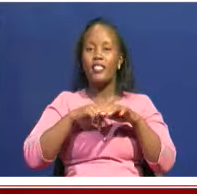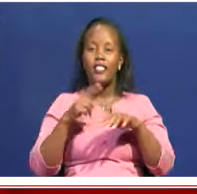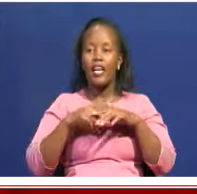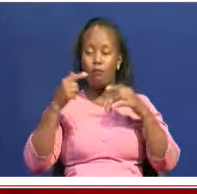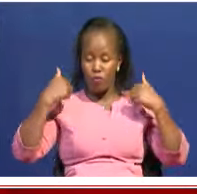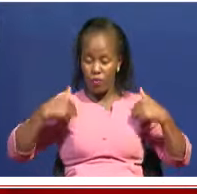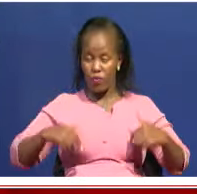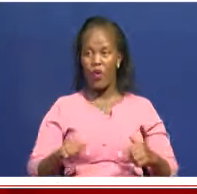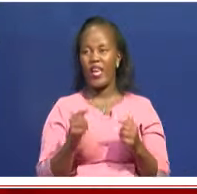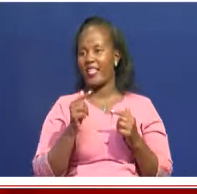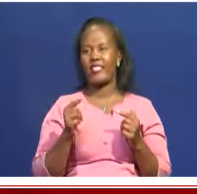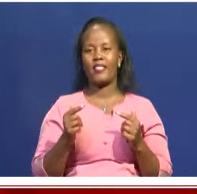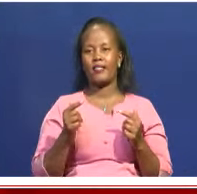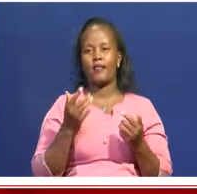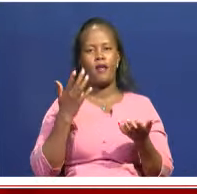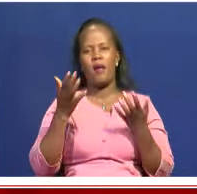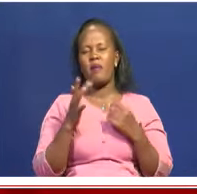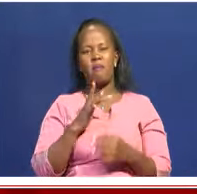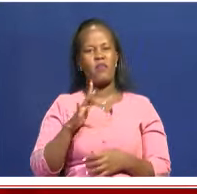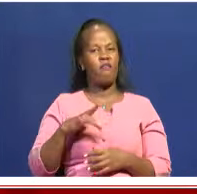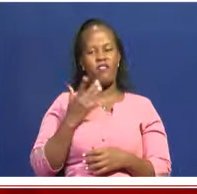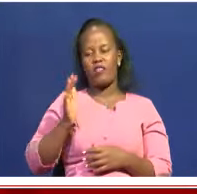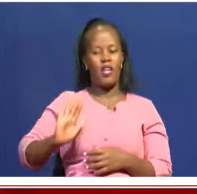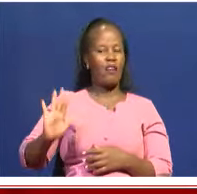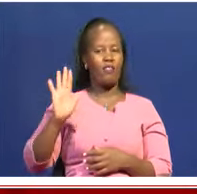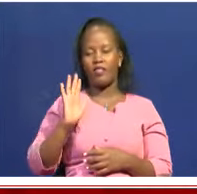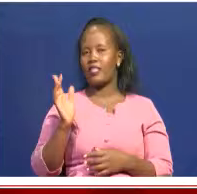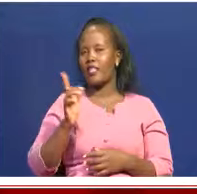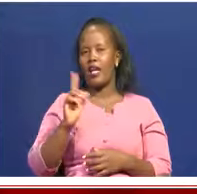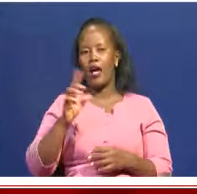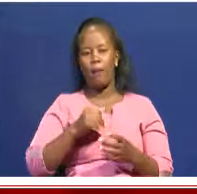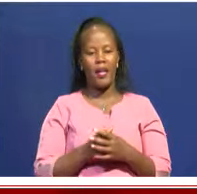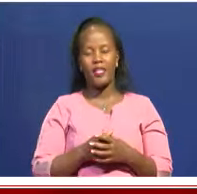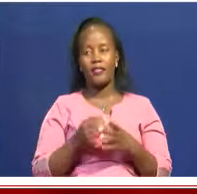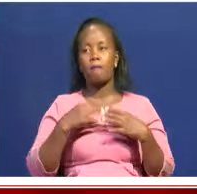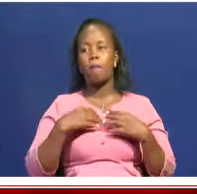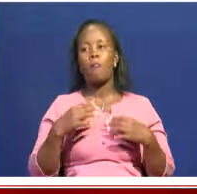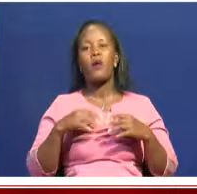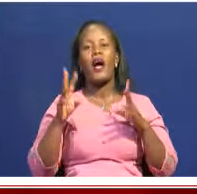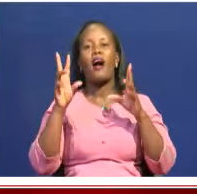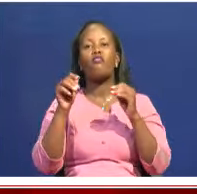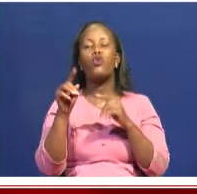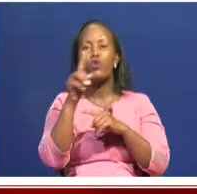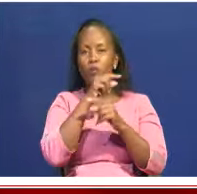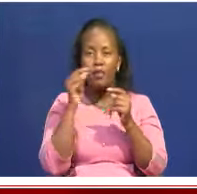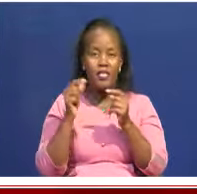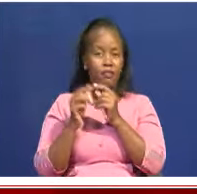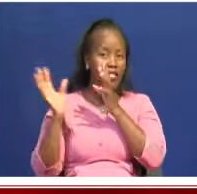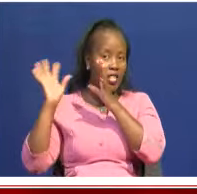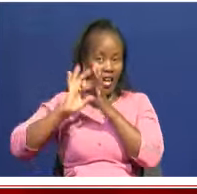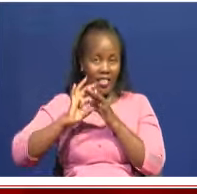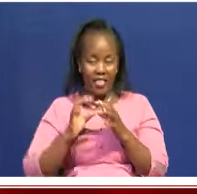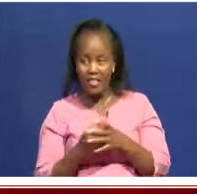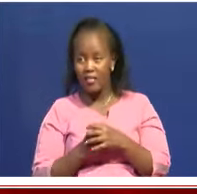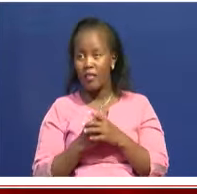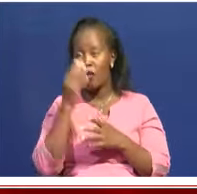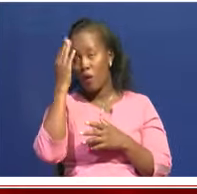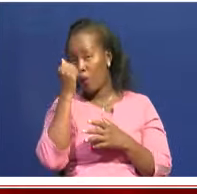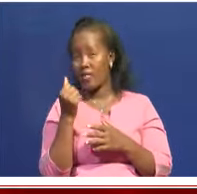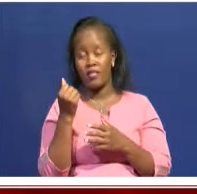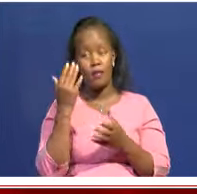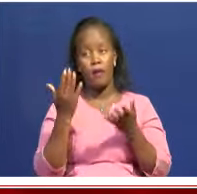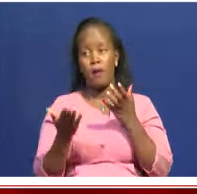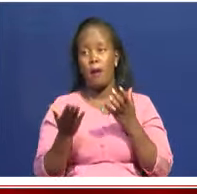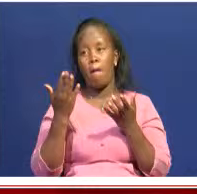I will not be feeling left out. And there's no particular Kenyan culture because what you eat, let's say your